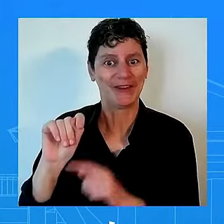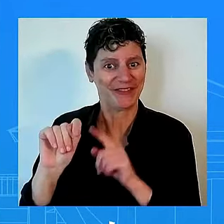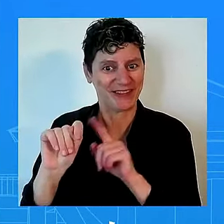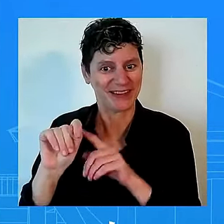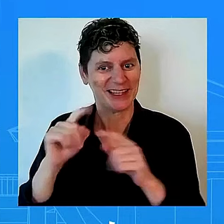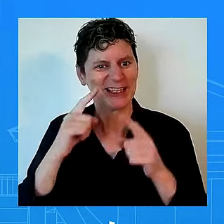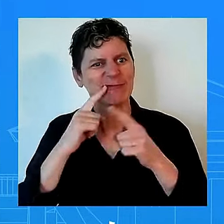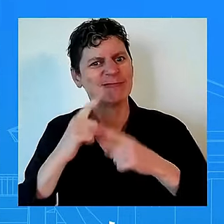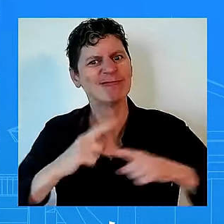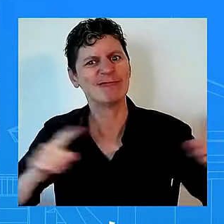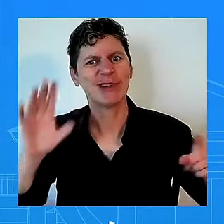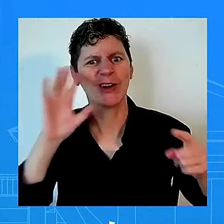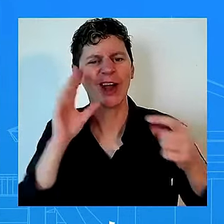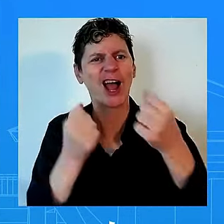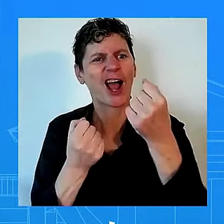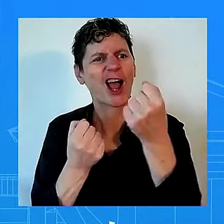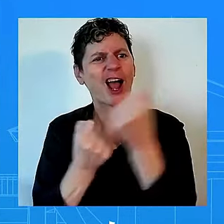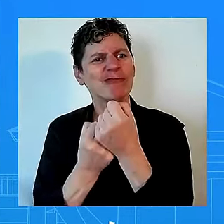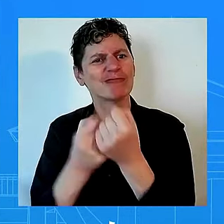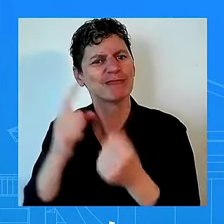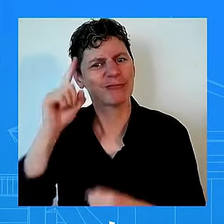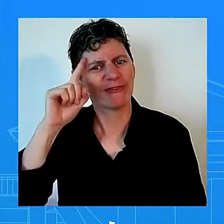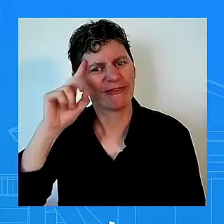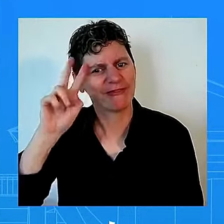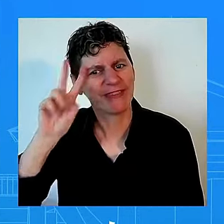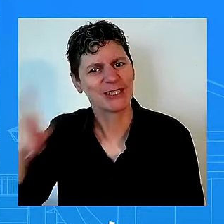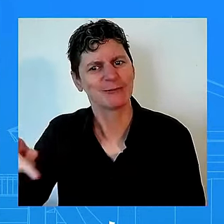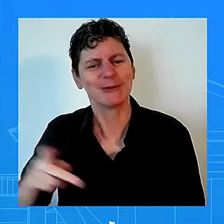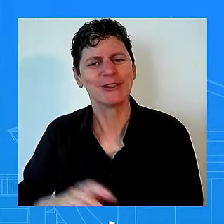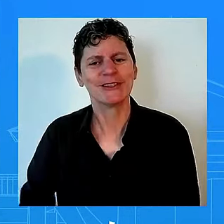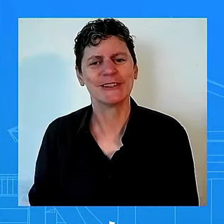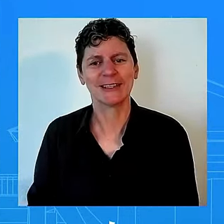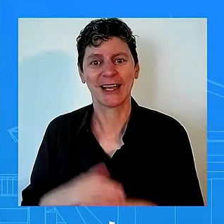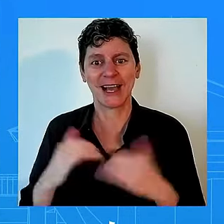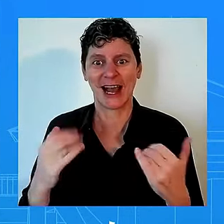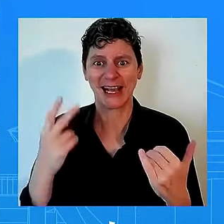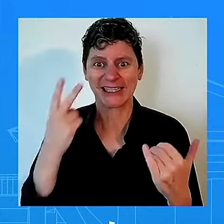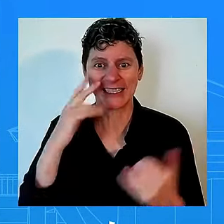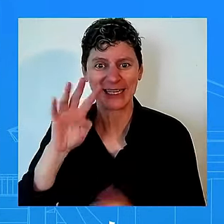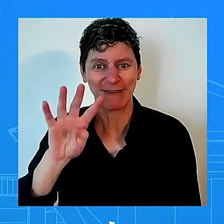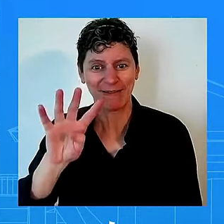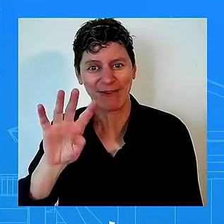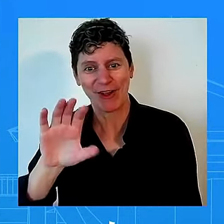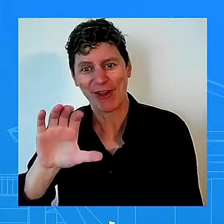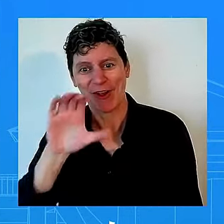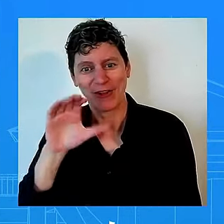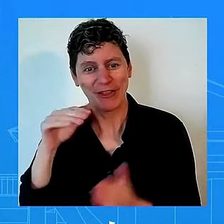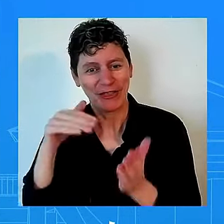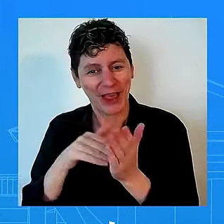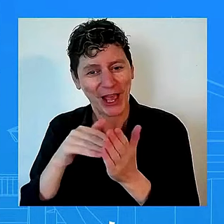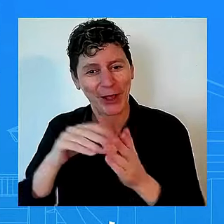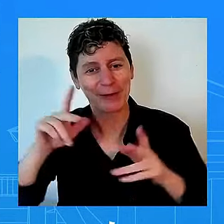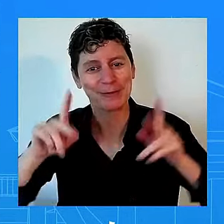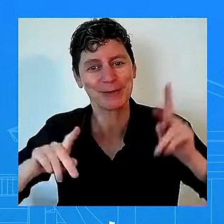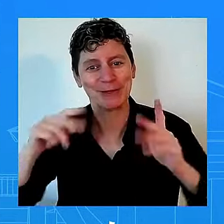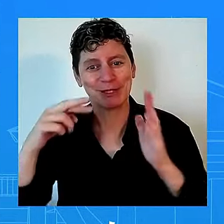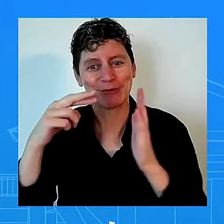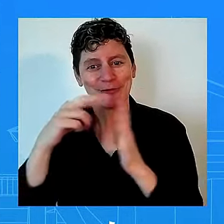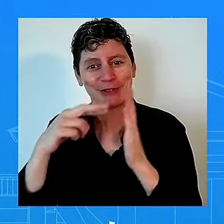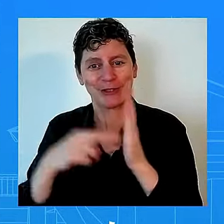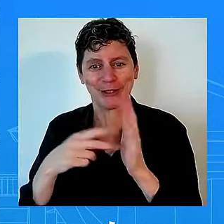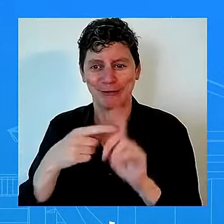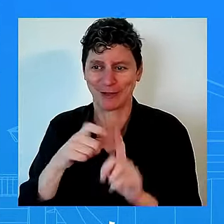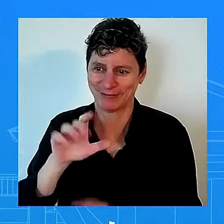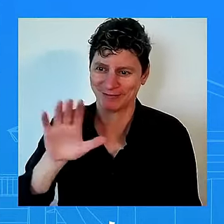there were more than 400 000 visitors from that link is the president aware of that traffic and the interest in the registration